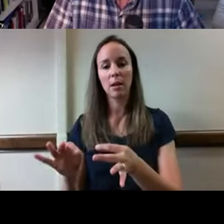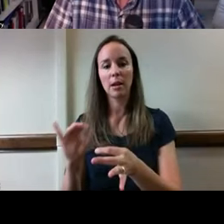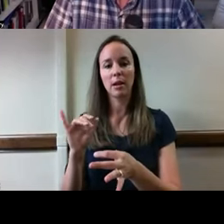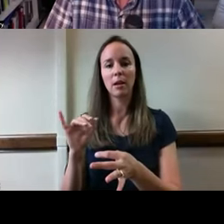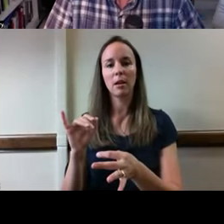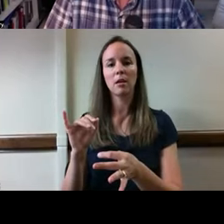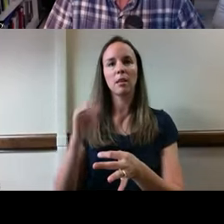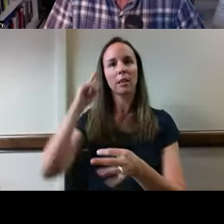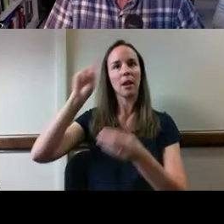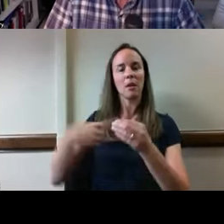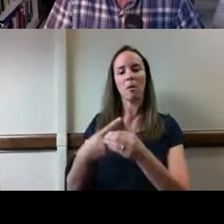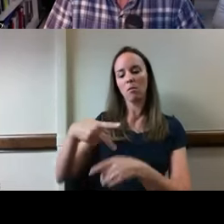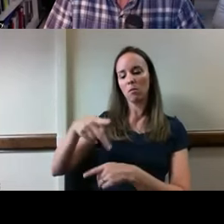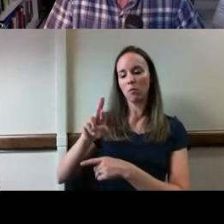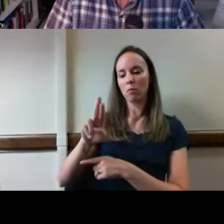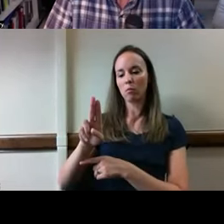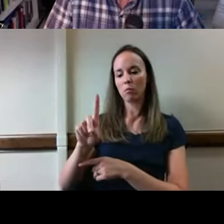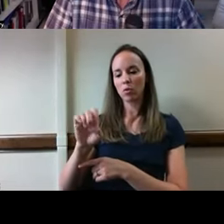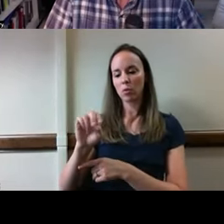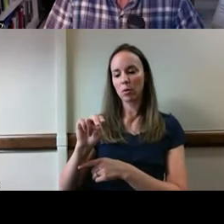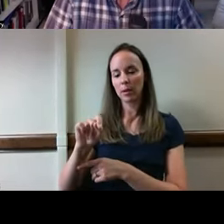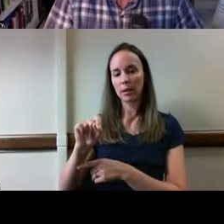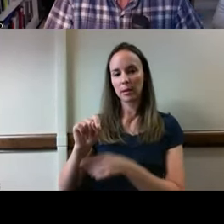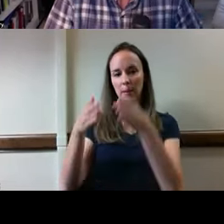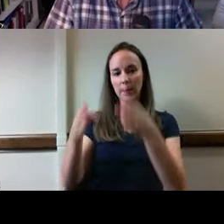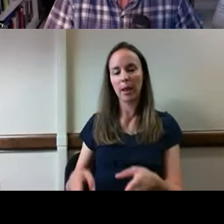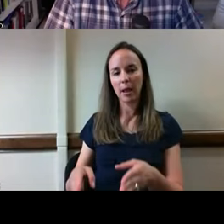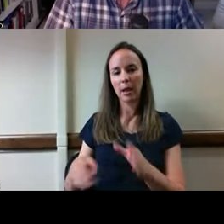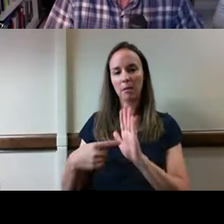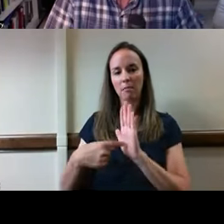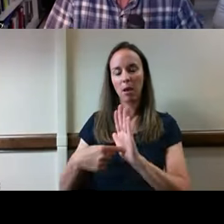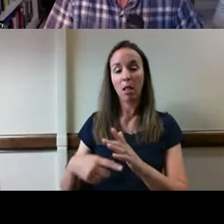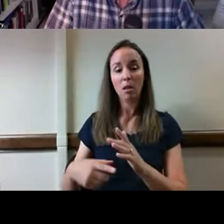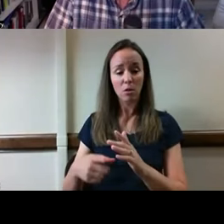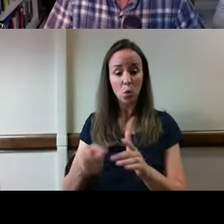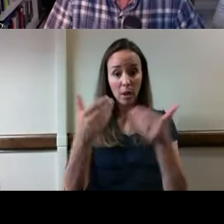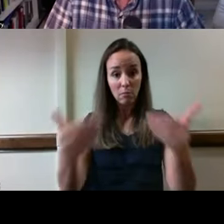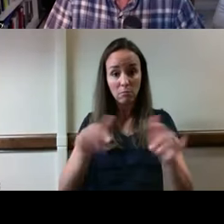model. And you're welcome to post that on the Q&A box if you want to.